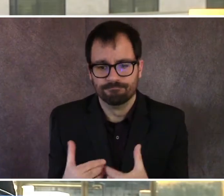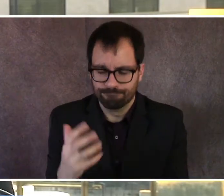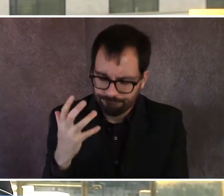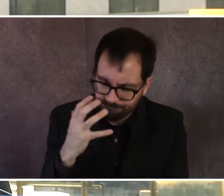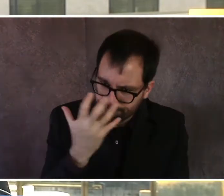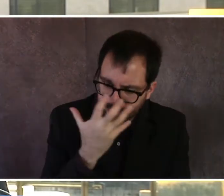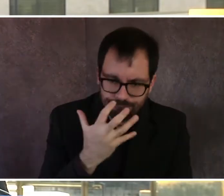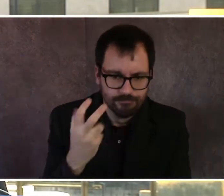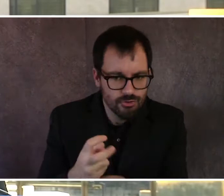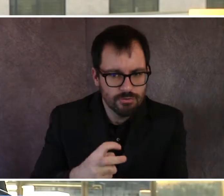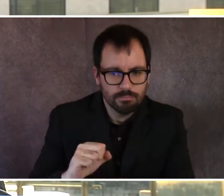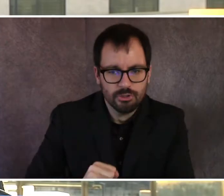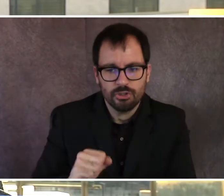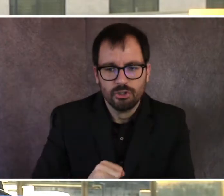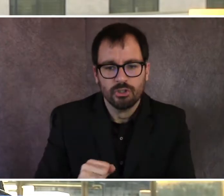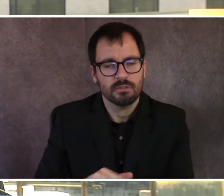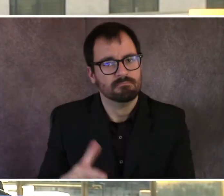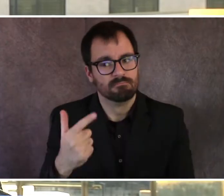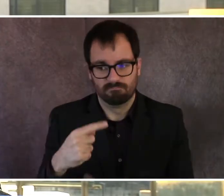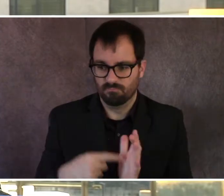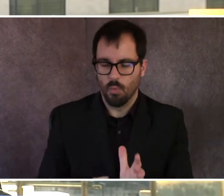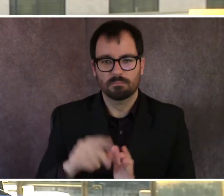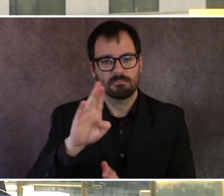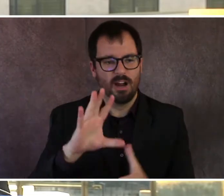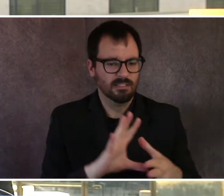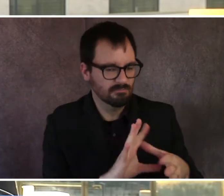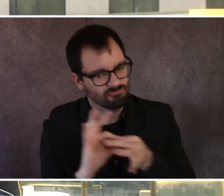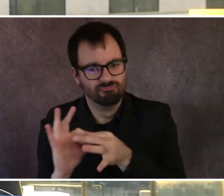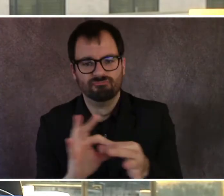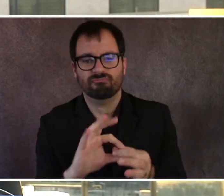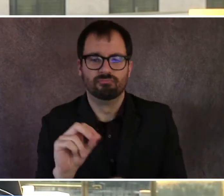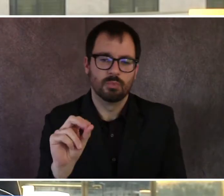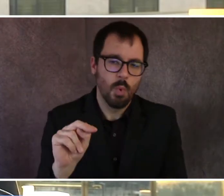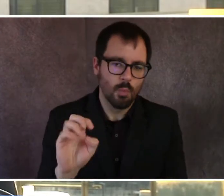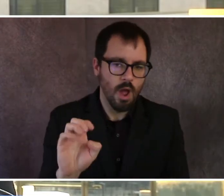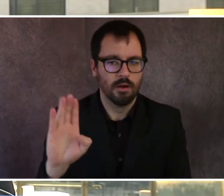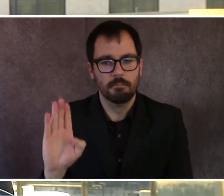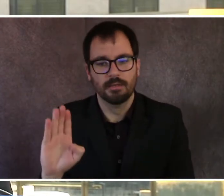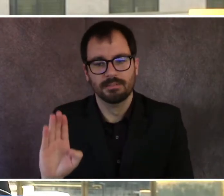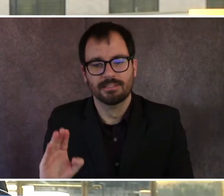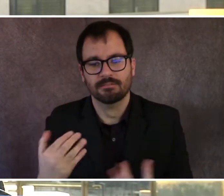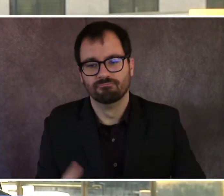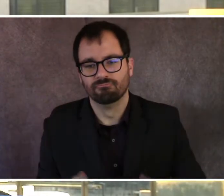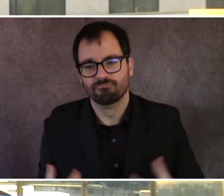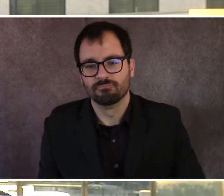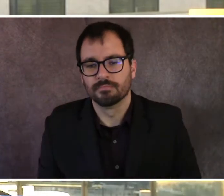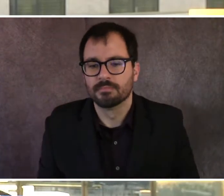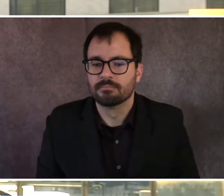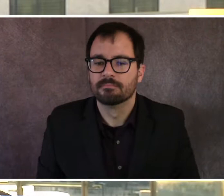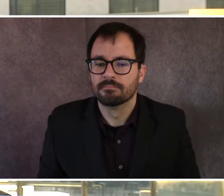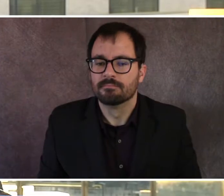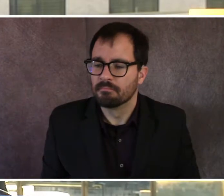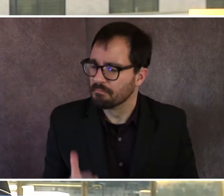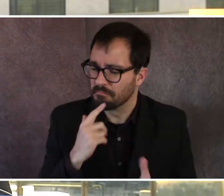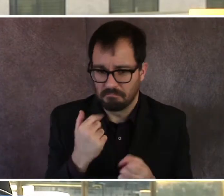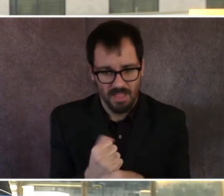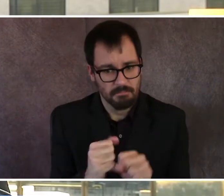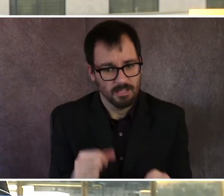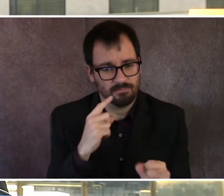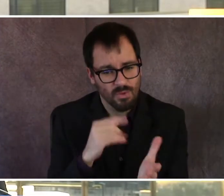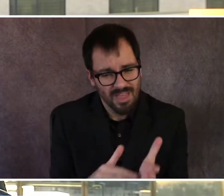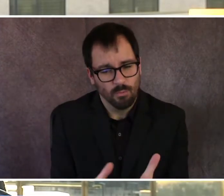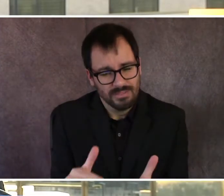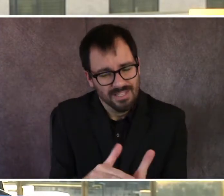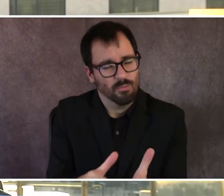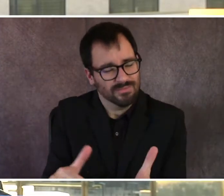election staff and volunteers made it possible for many thousands of Bostonians to vote safely, using unprecedented variety of access